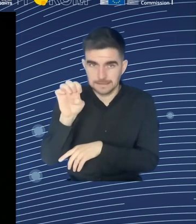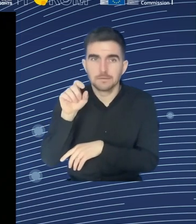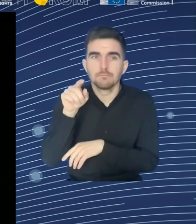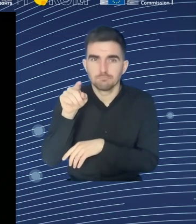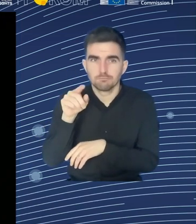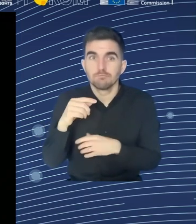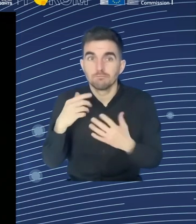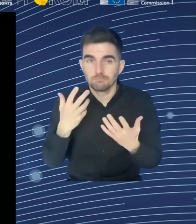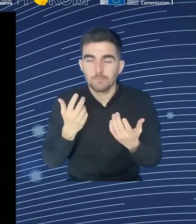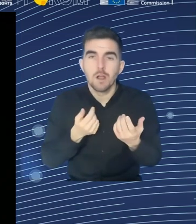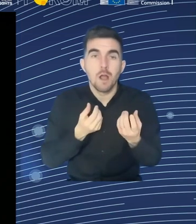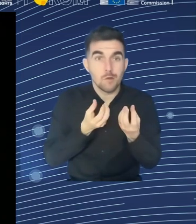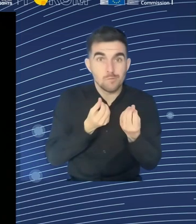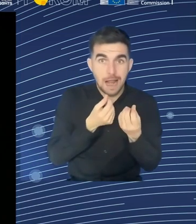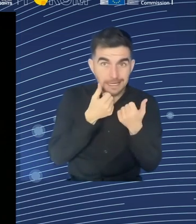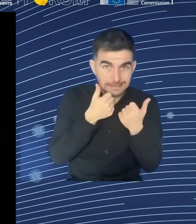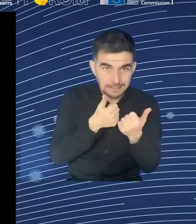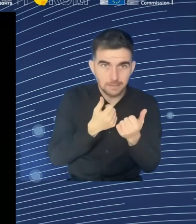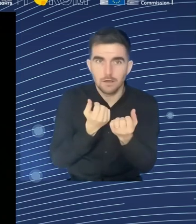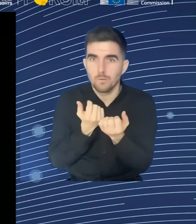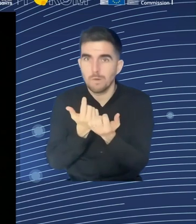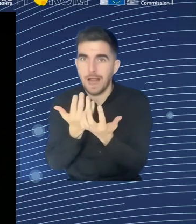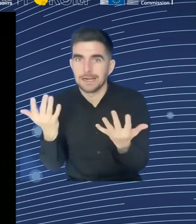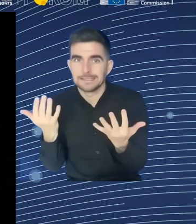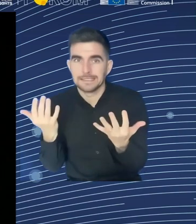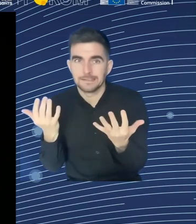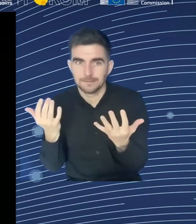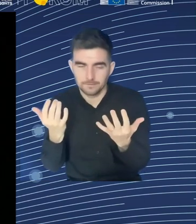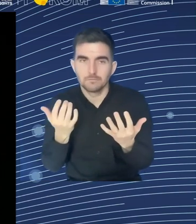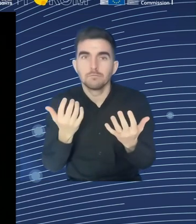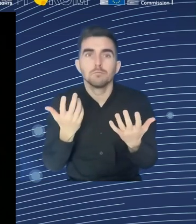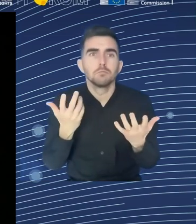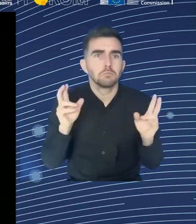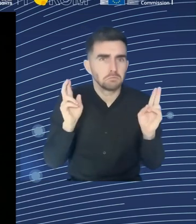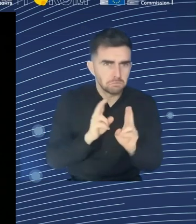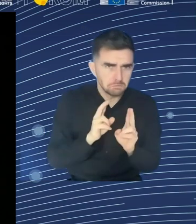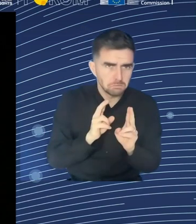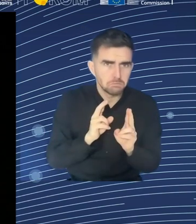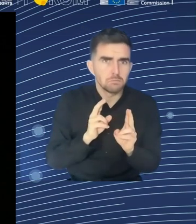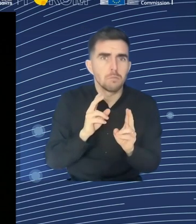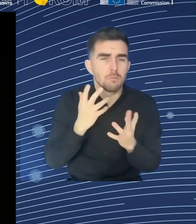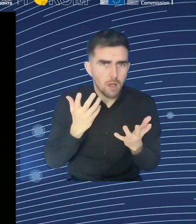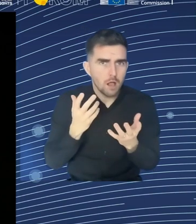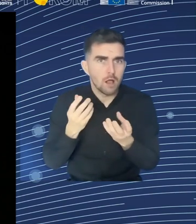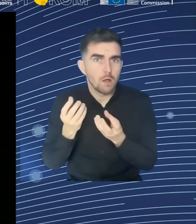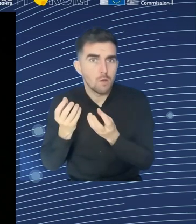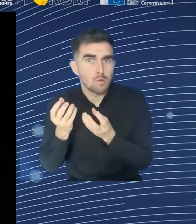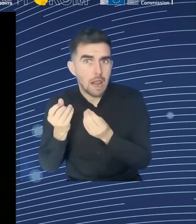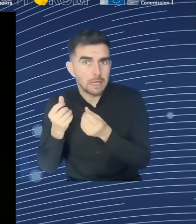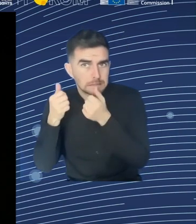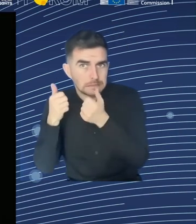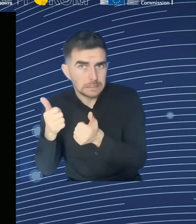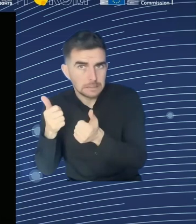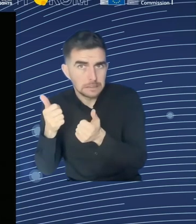that there is this element of finding the right people and there is the element also of keeping them because it's a very volatile market at this